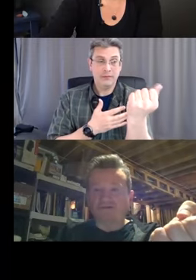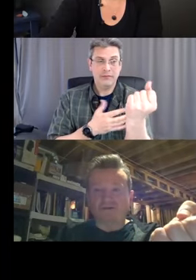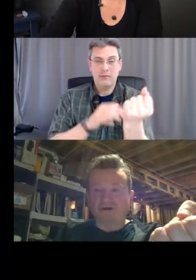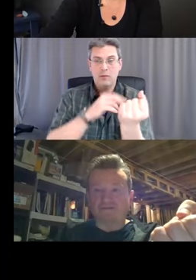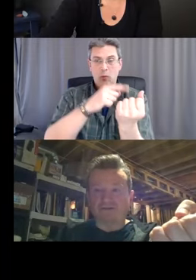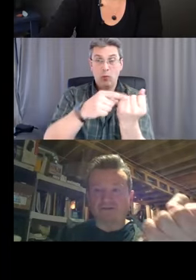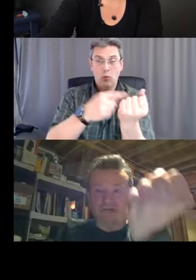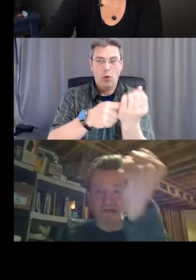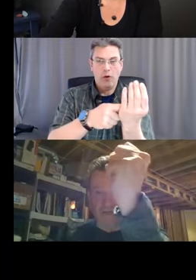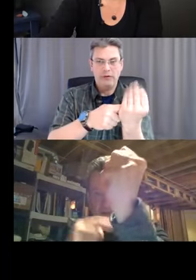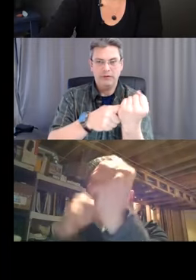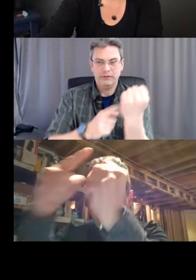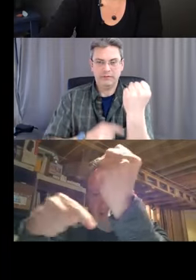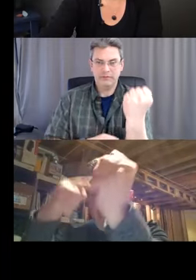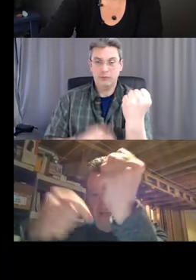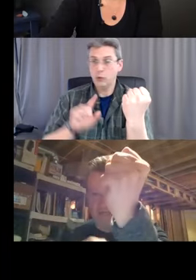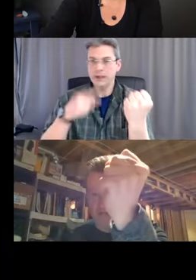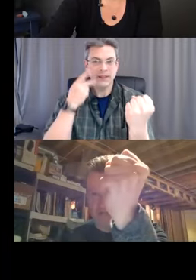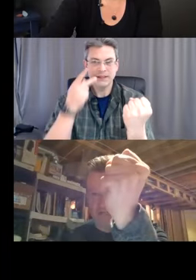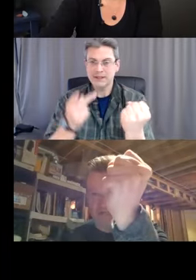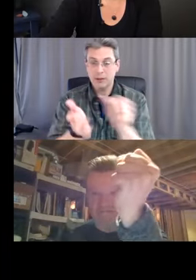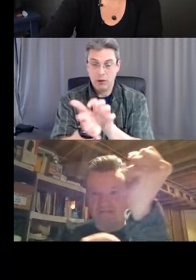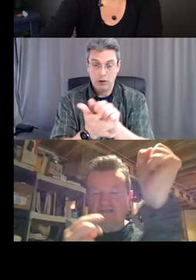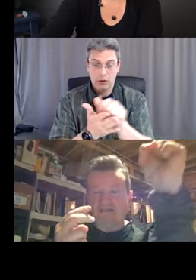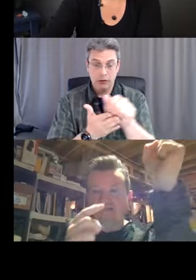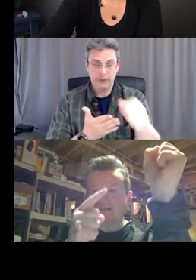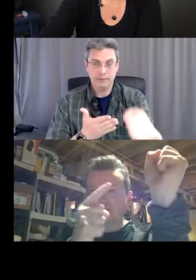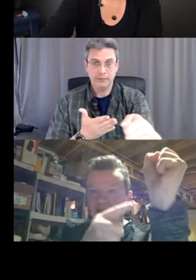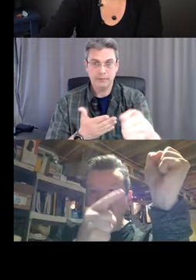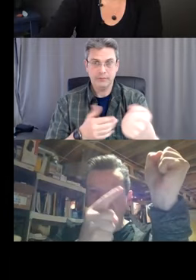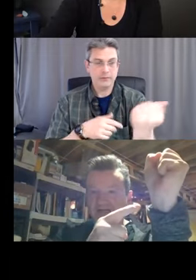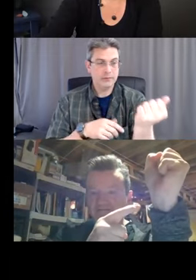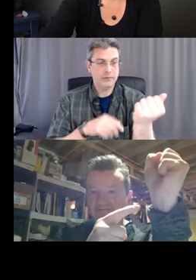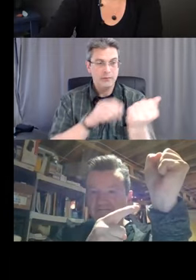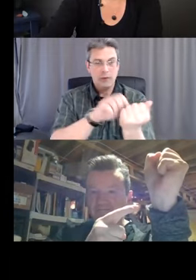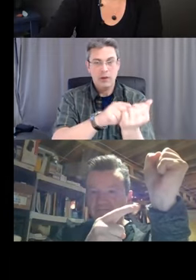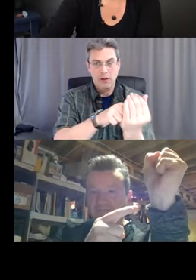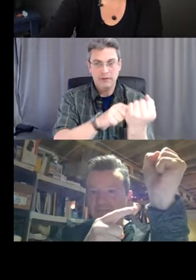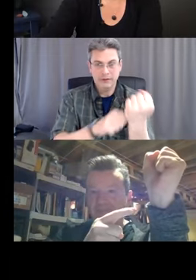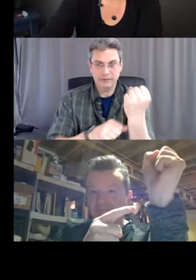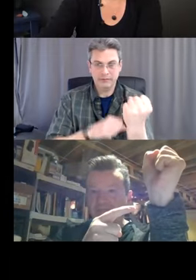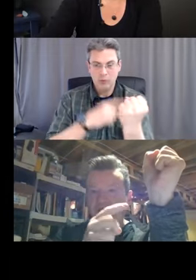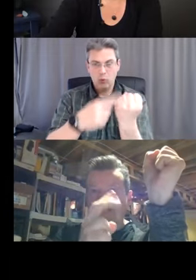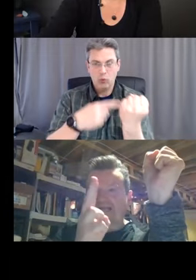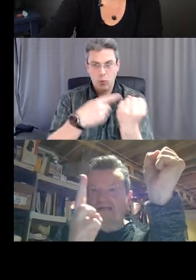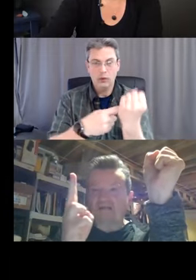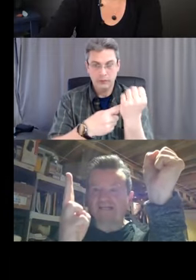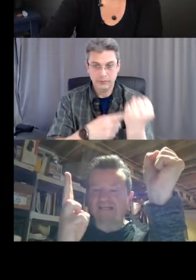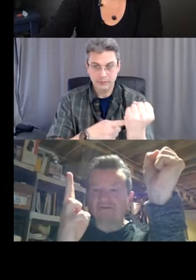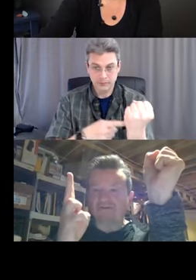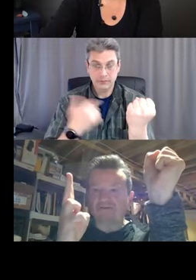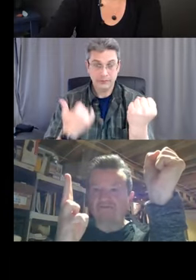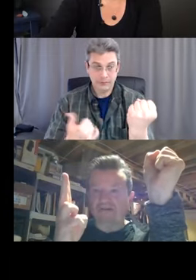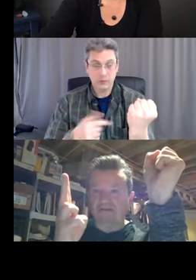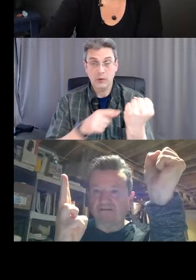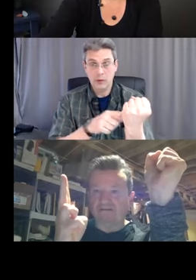glove you just took off. It should be encapsulated in your dirty glove. That's called glove to glove. And now you're going to